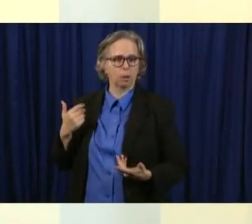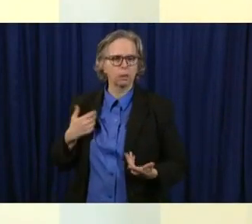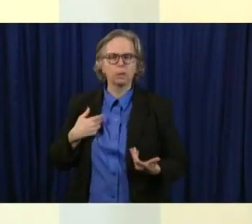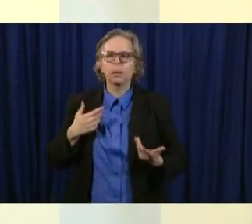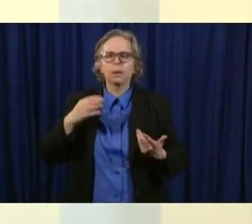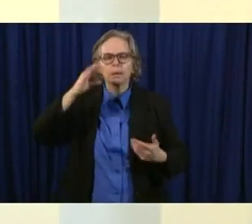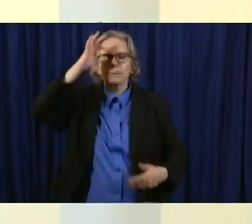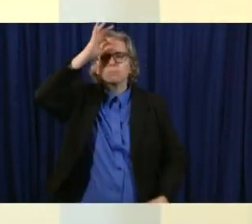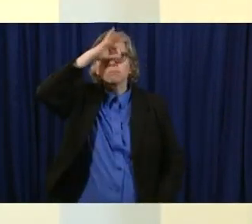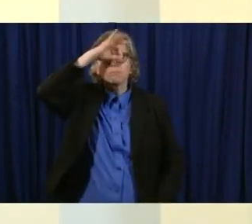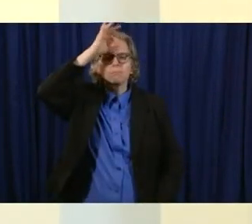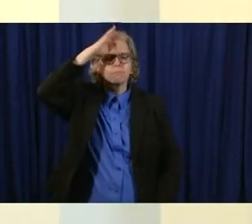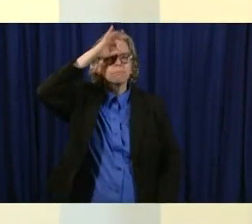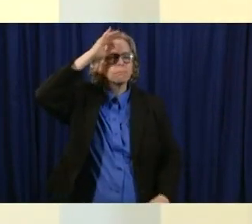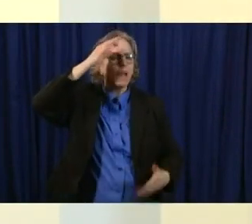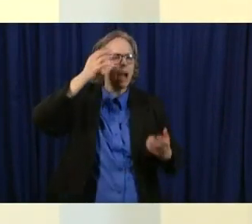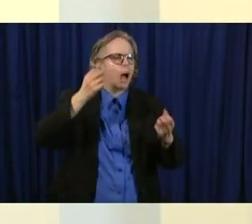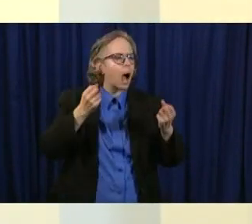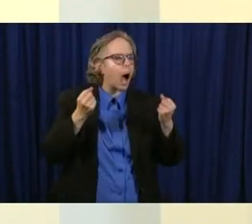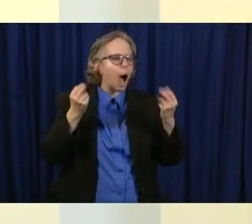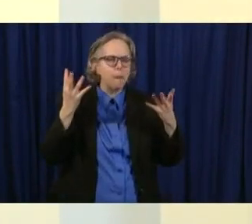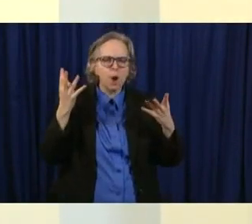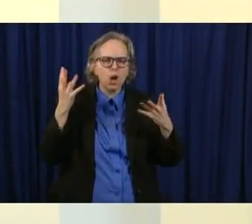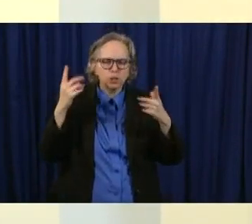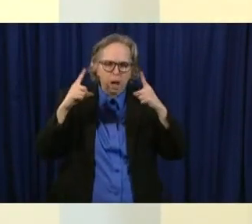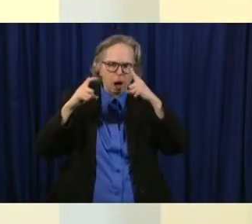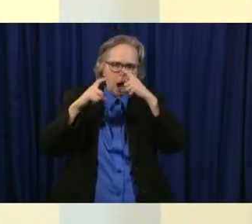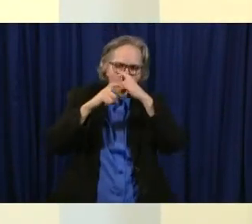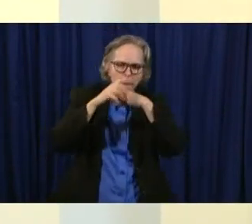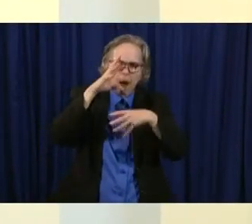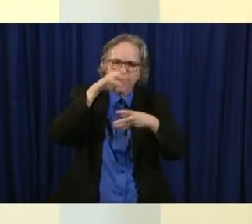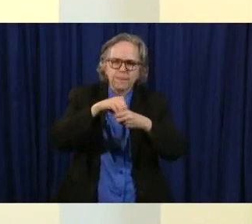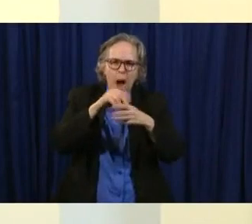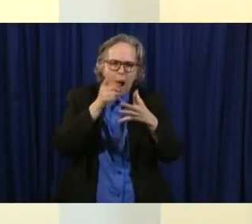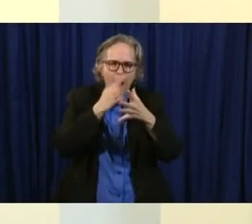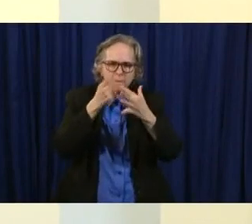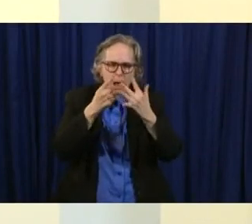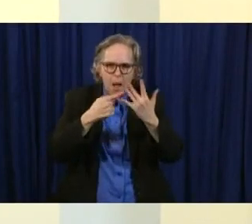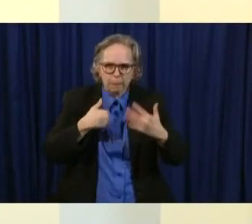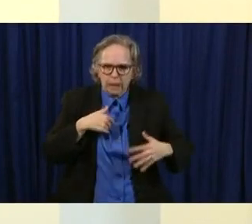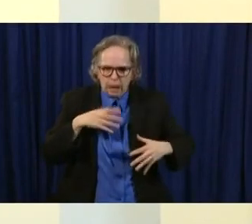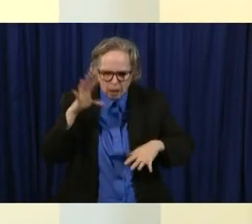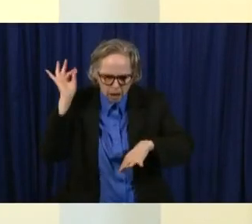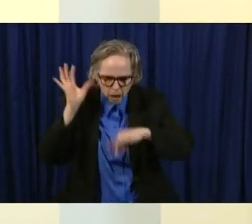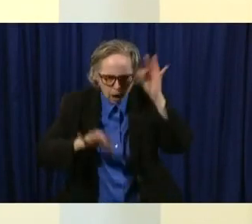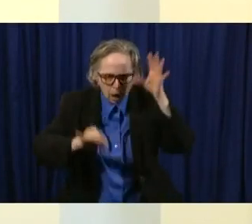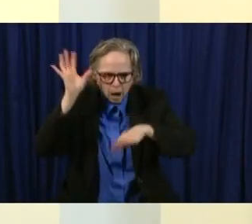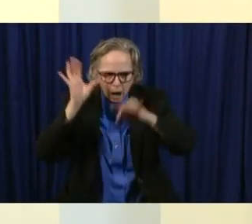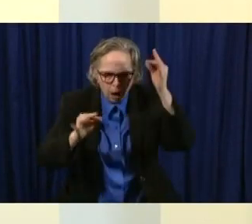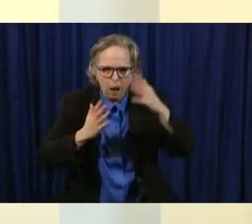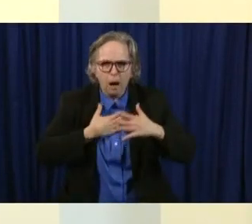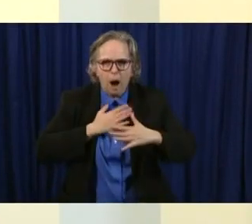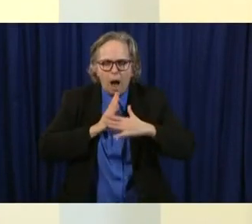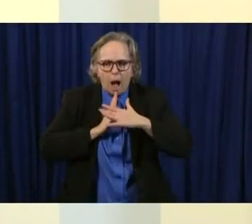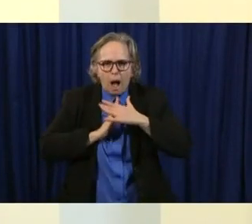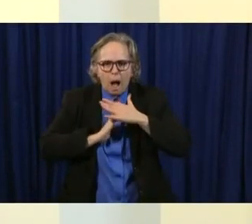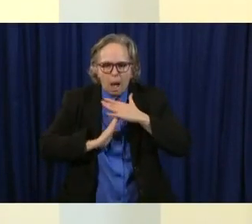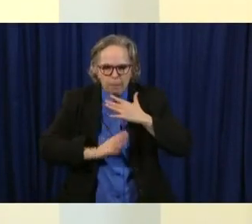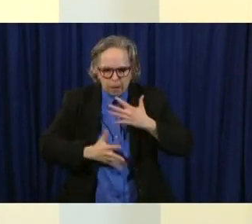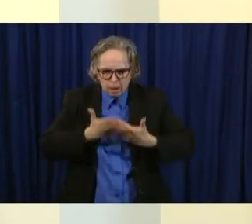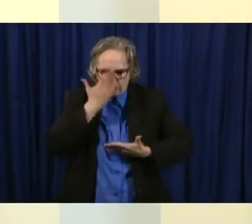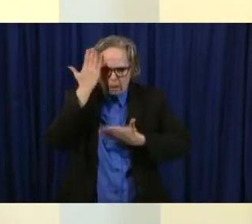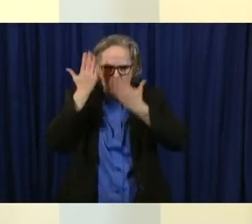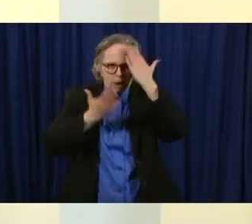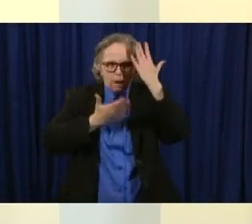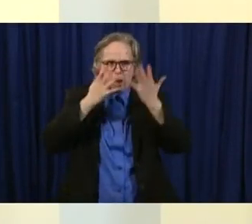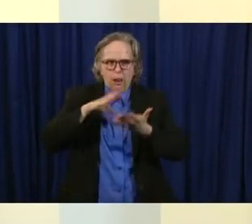go into this and it just again it's it makes you humble and it gives me great pleasure to serve someone who has to make the hard decisions